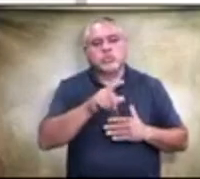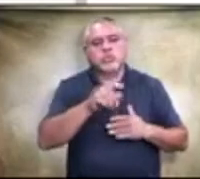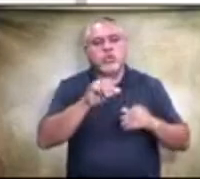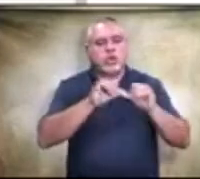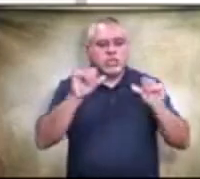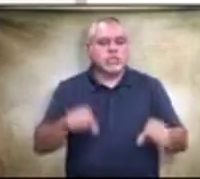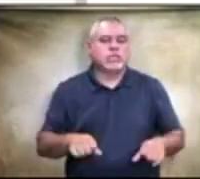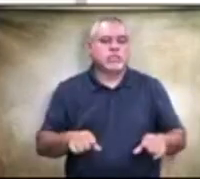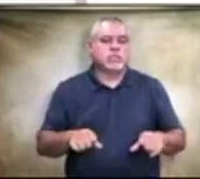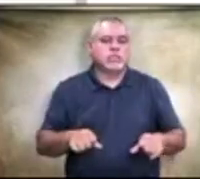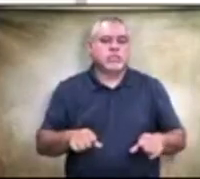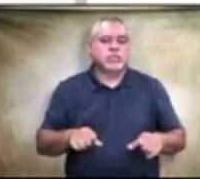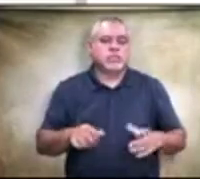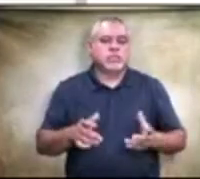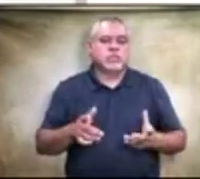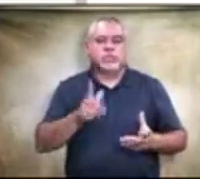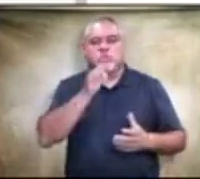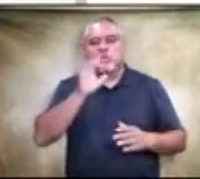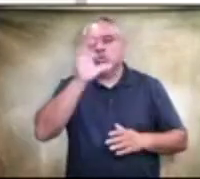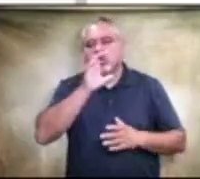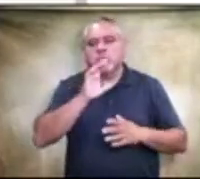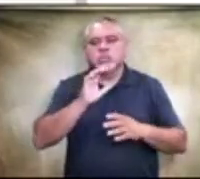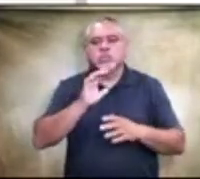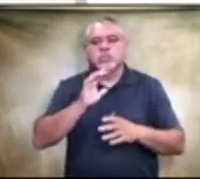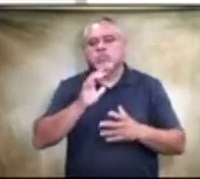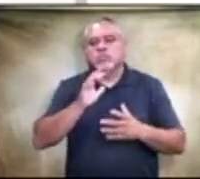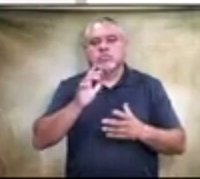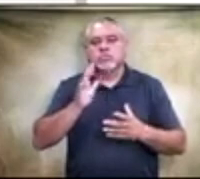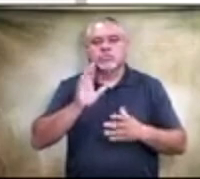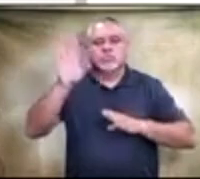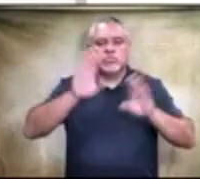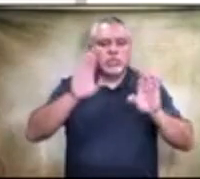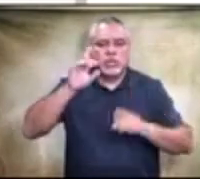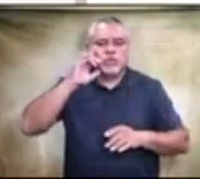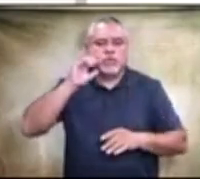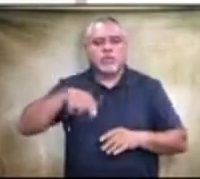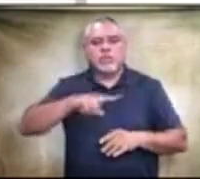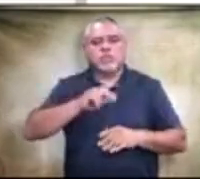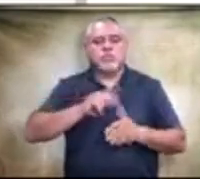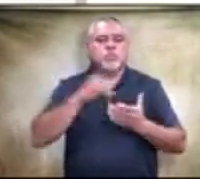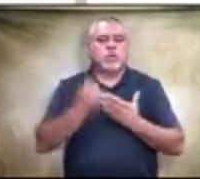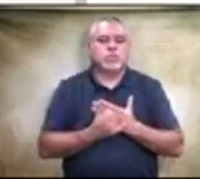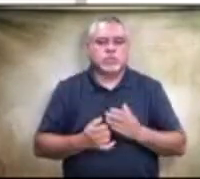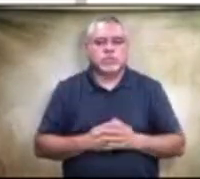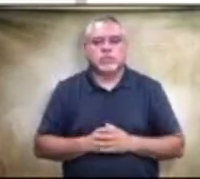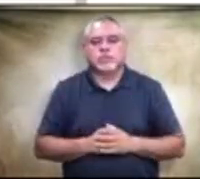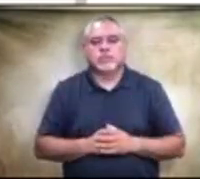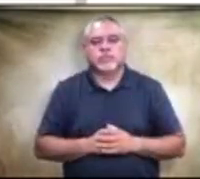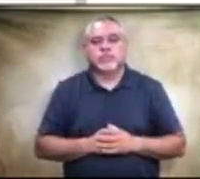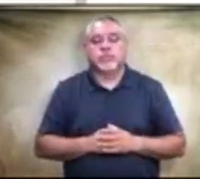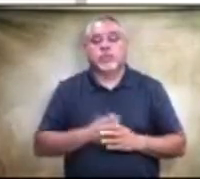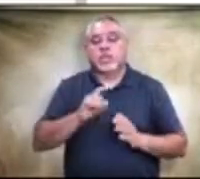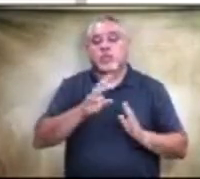are looking to put in for these particular projects. Now, the rubric is